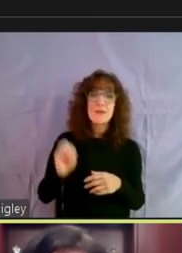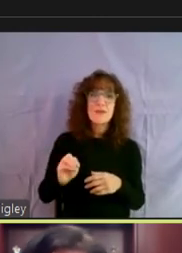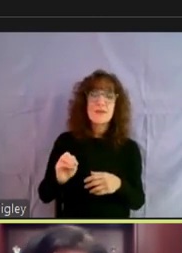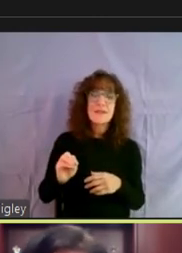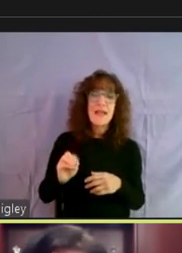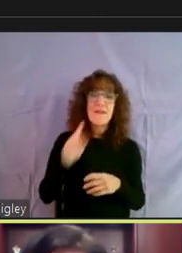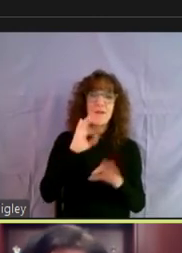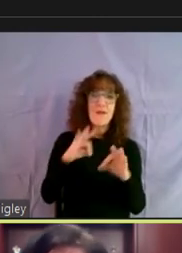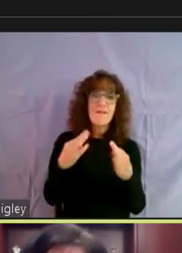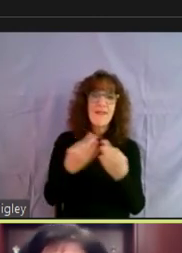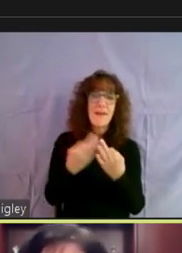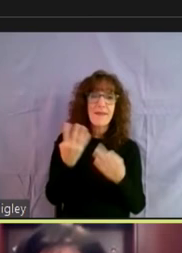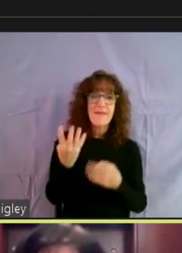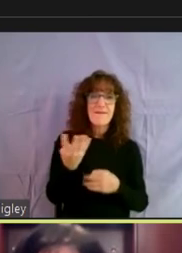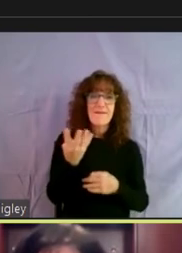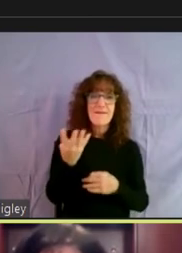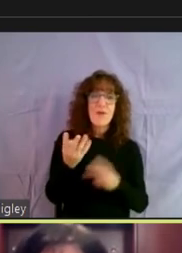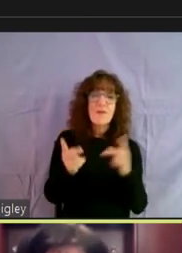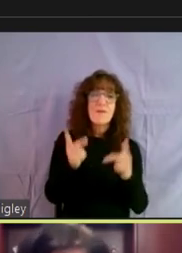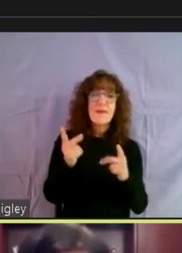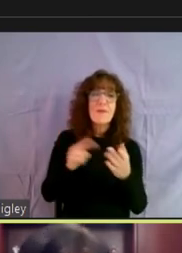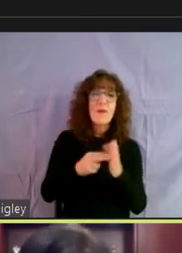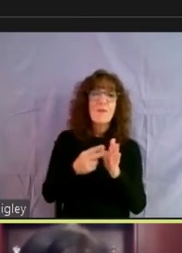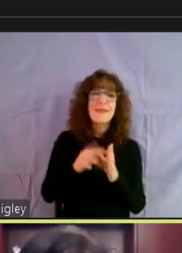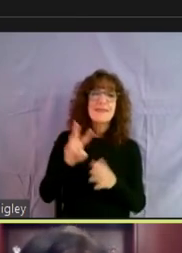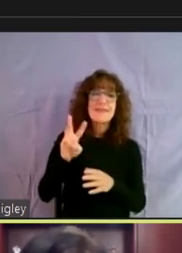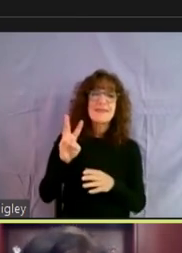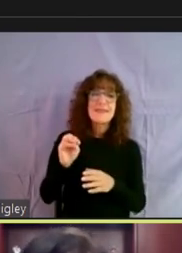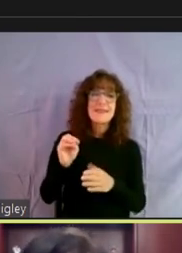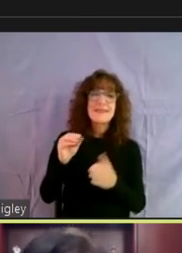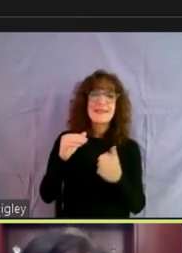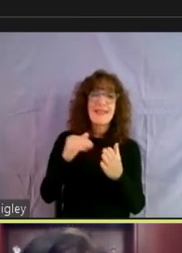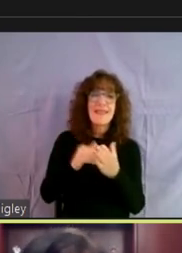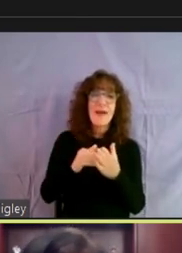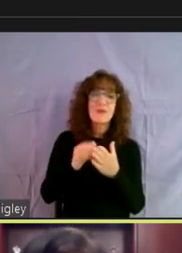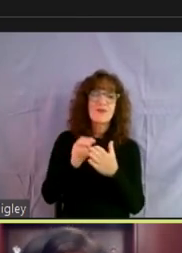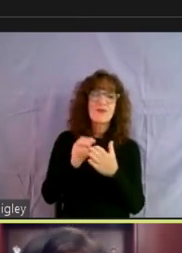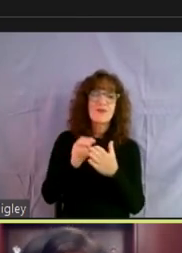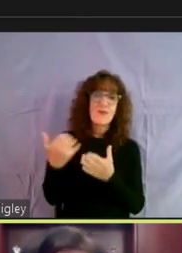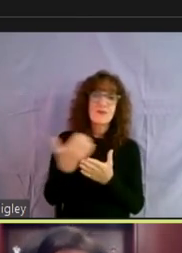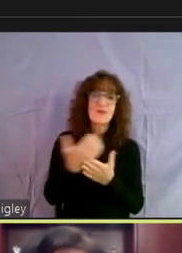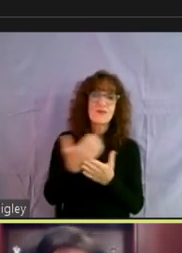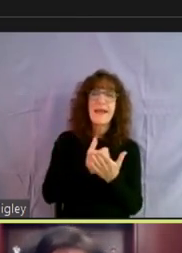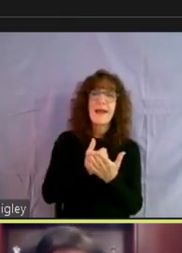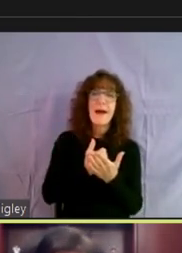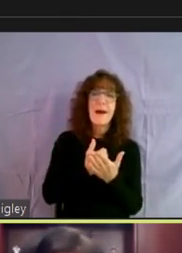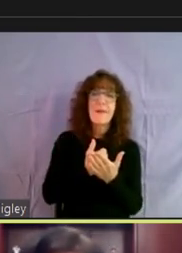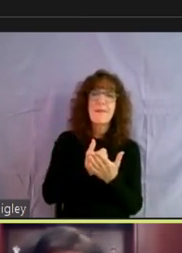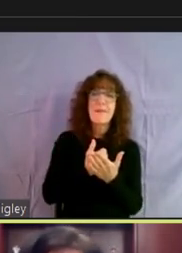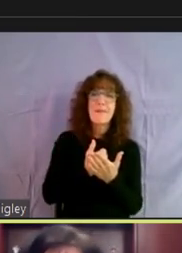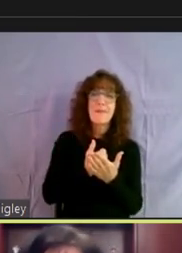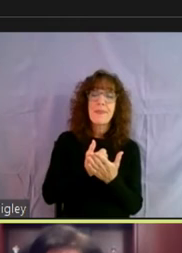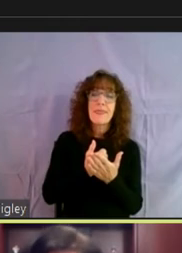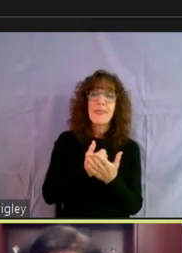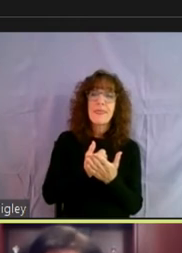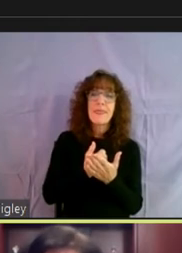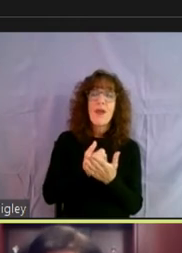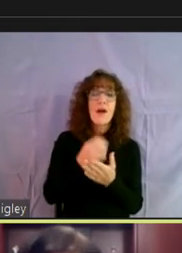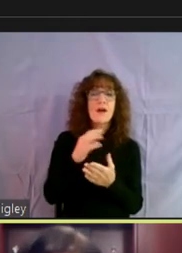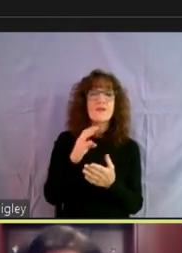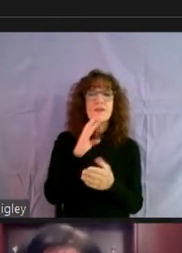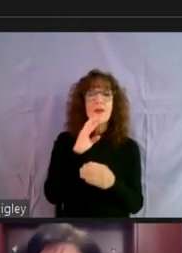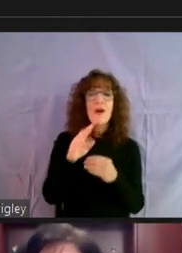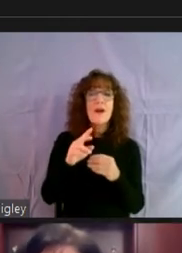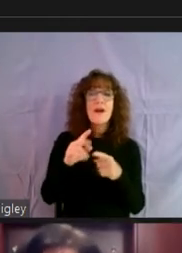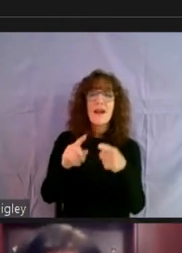for a family of four is approximately $60,000. And, um, we're also talking to people that have been affected